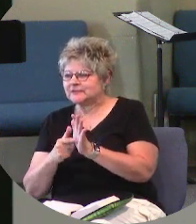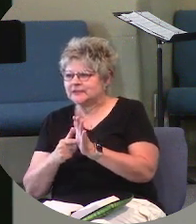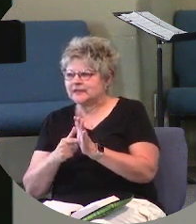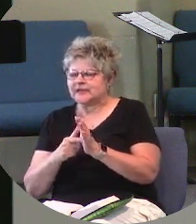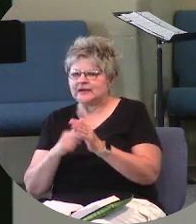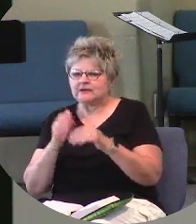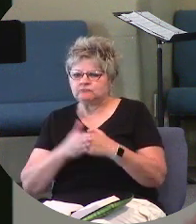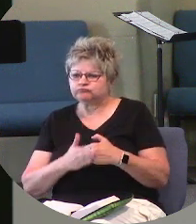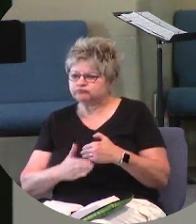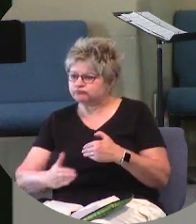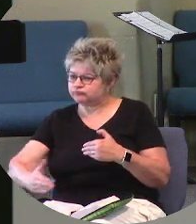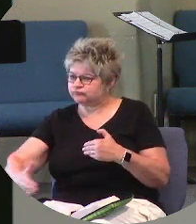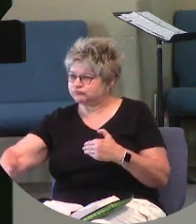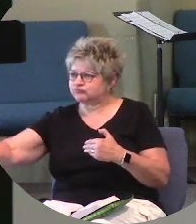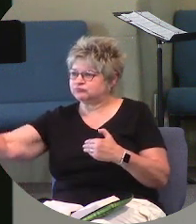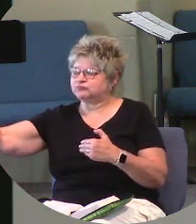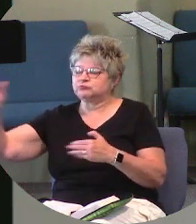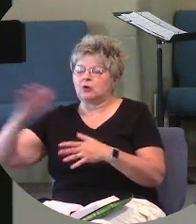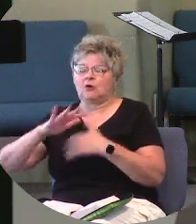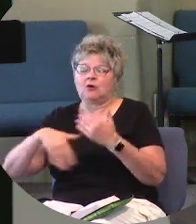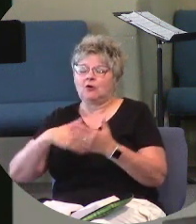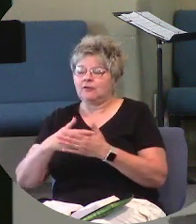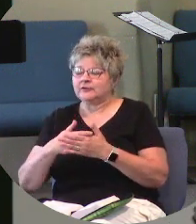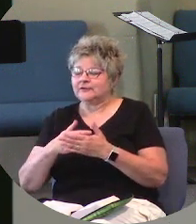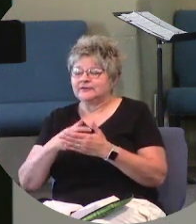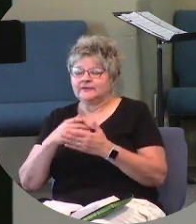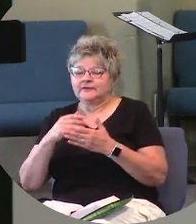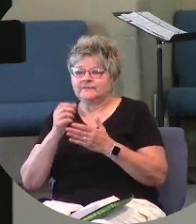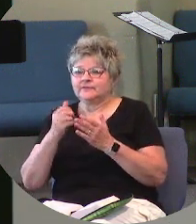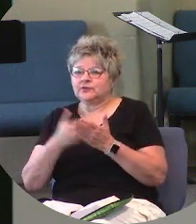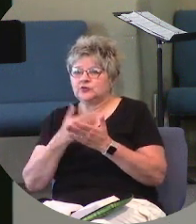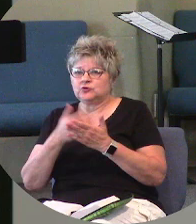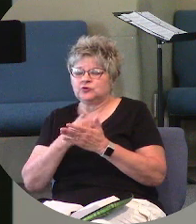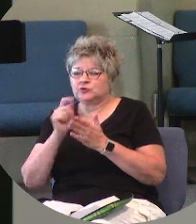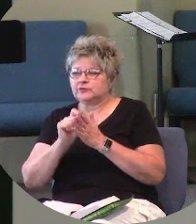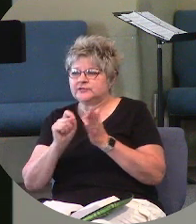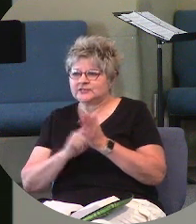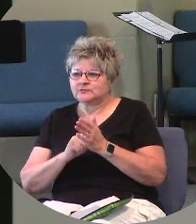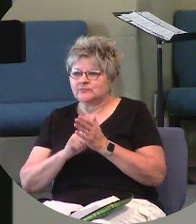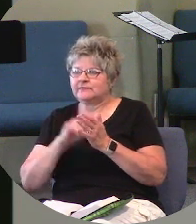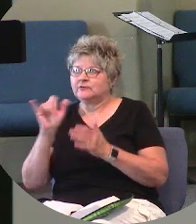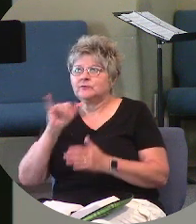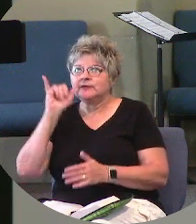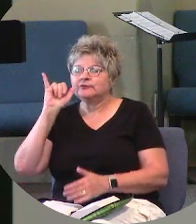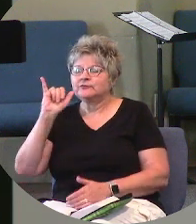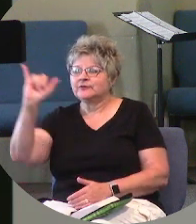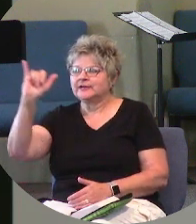forward, all the rest of the New Testament, and all the rest of eternity, I am.